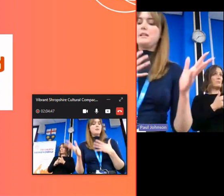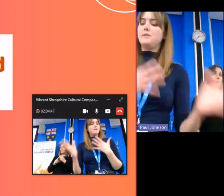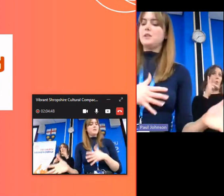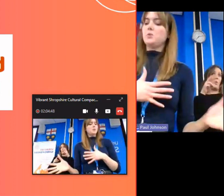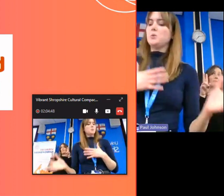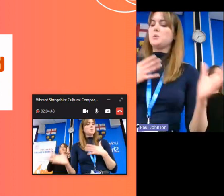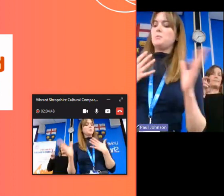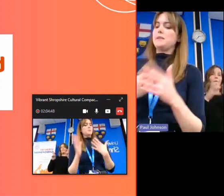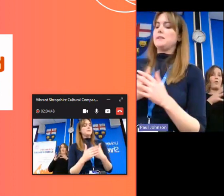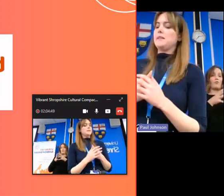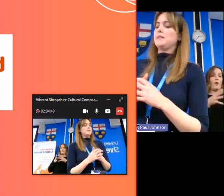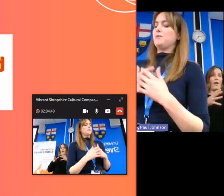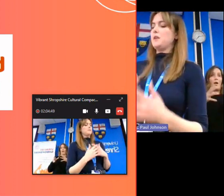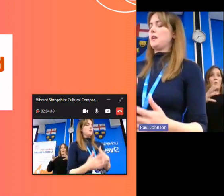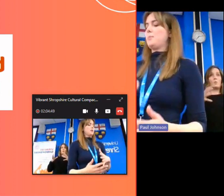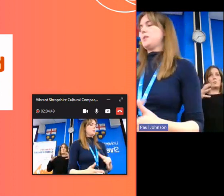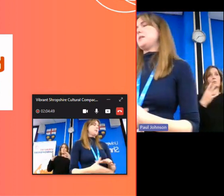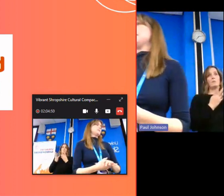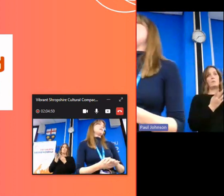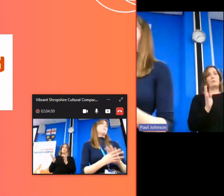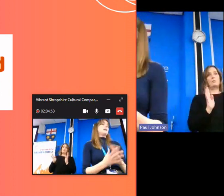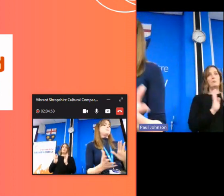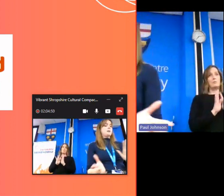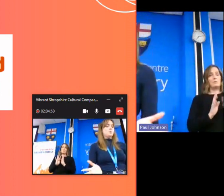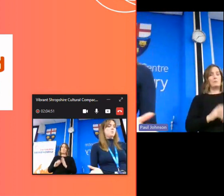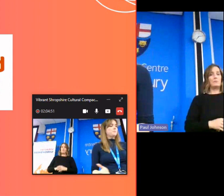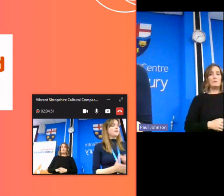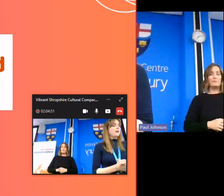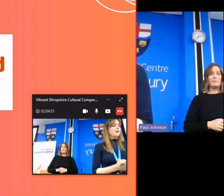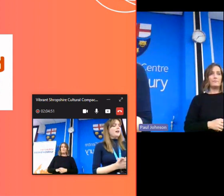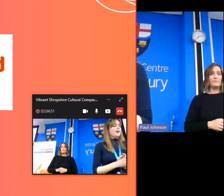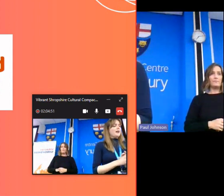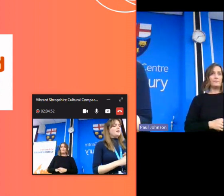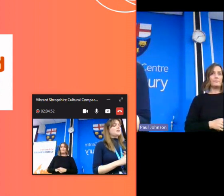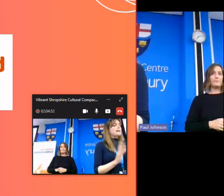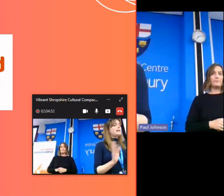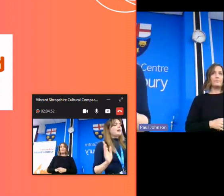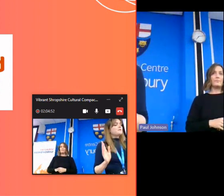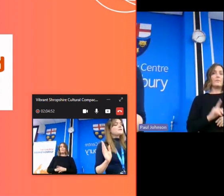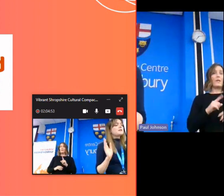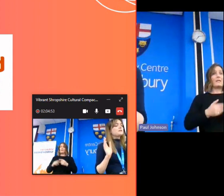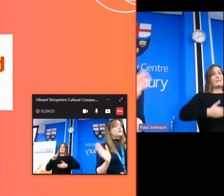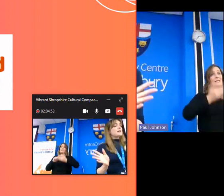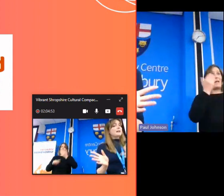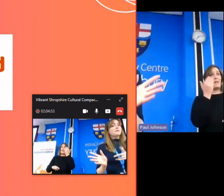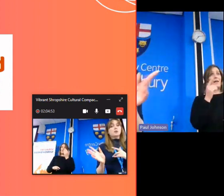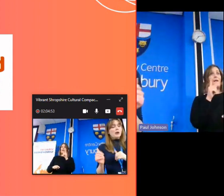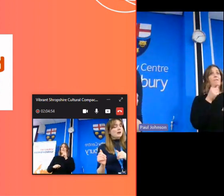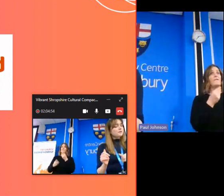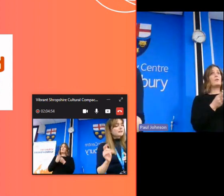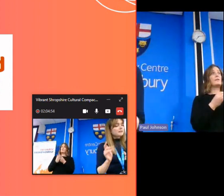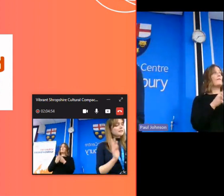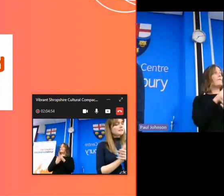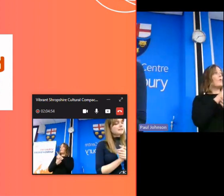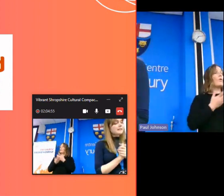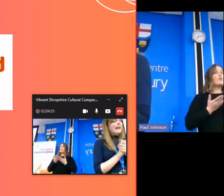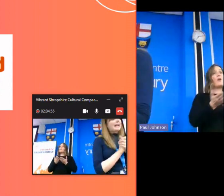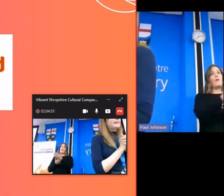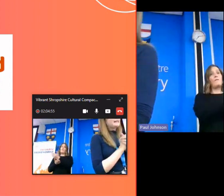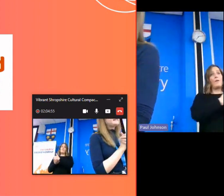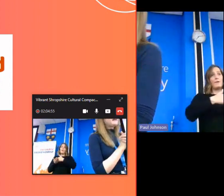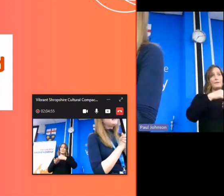support from individuals businesses funding bodies and many many more so the deadline for the funding for the crowdfund